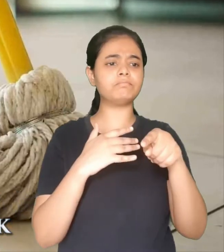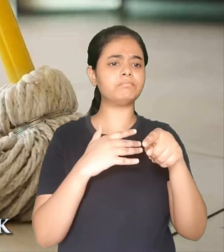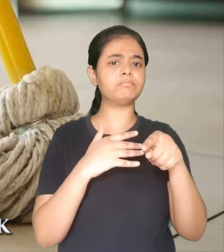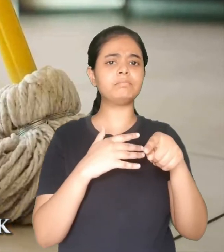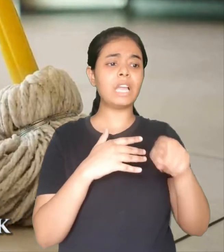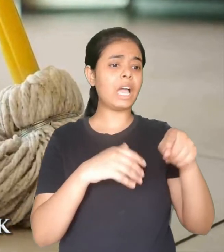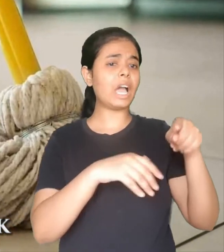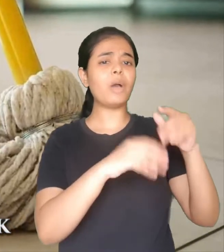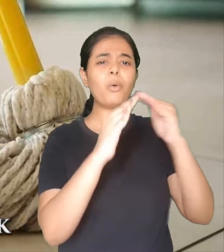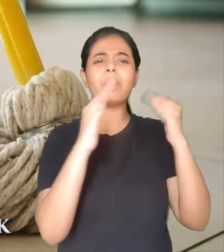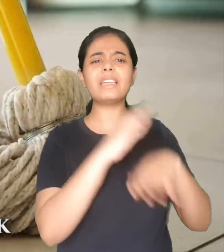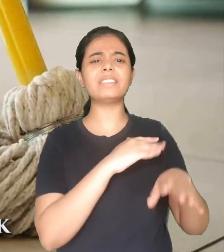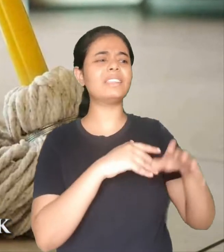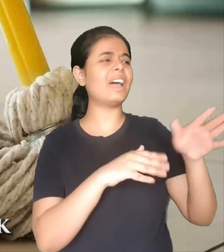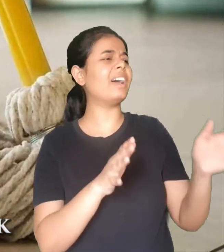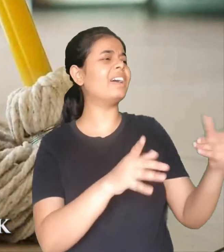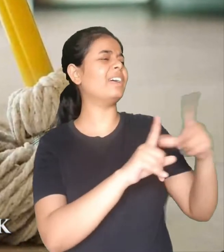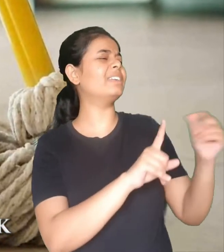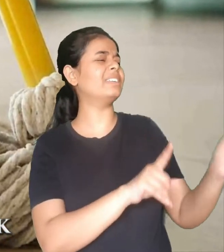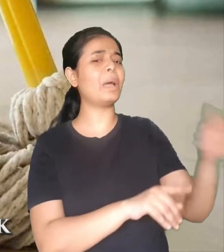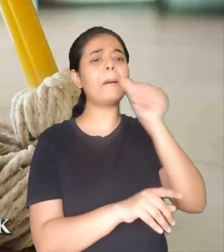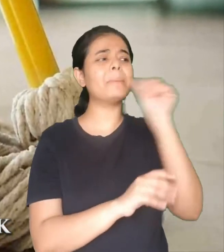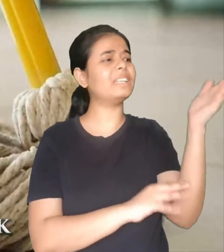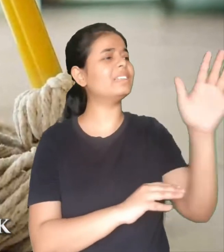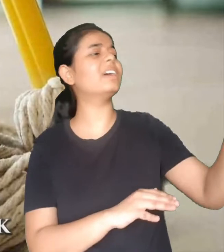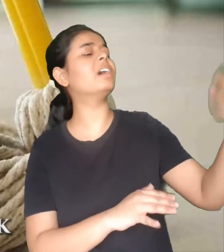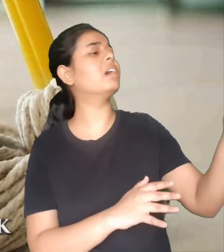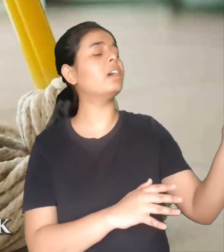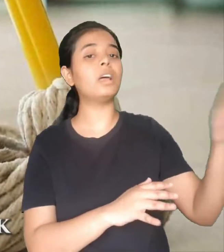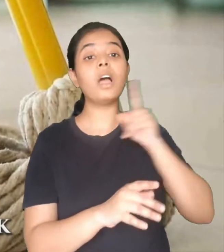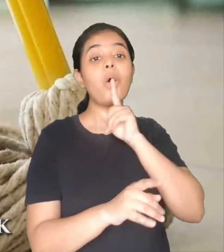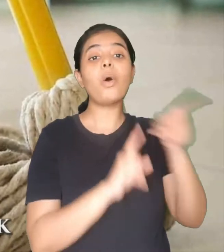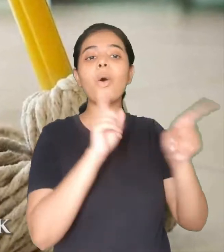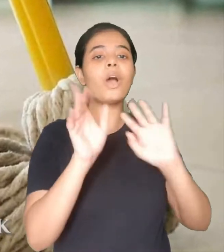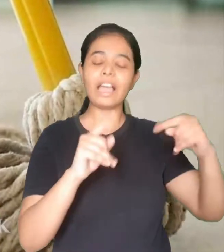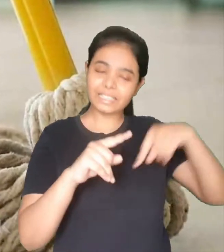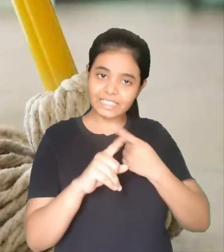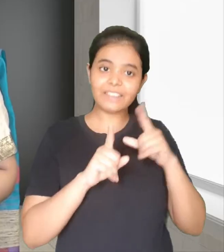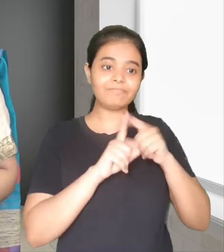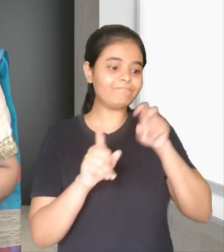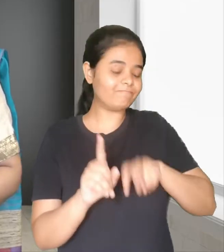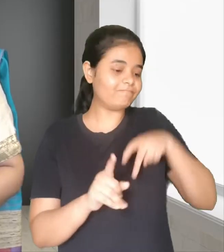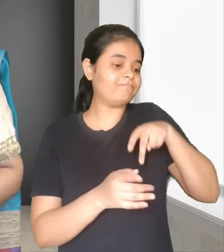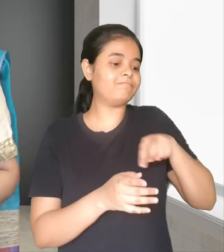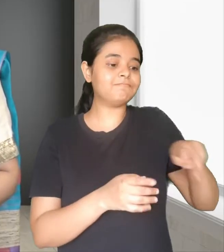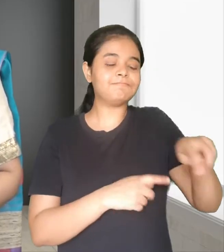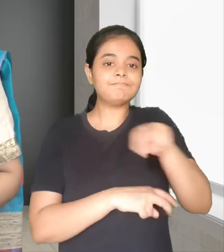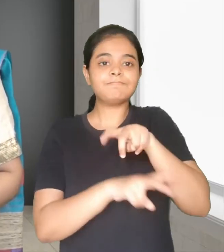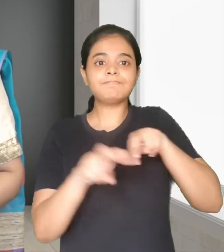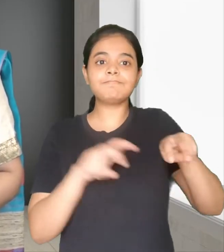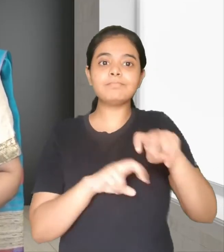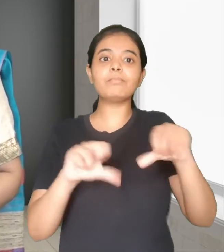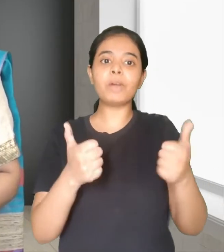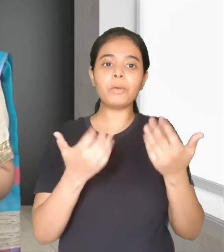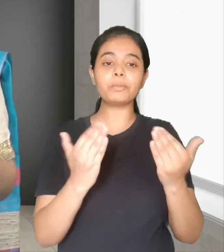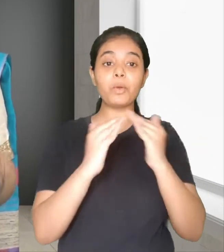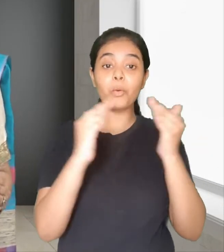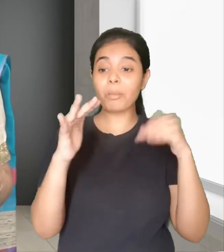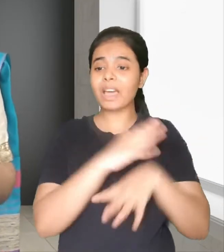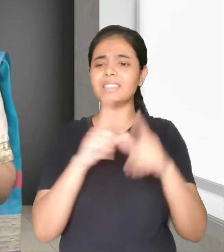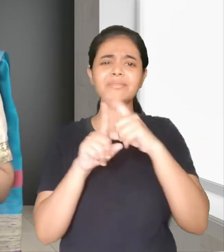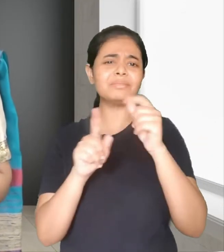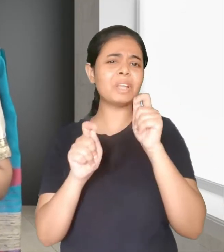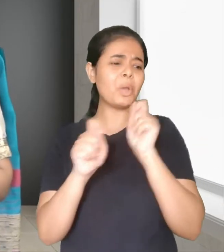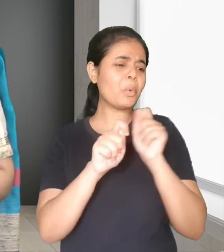Do some part of housework yourself instead of hiring someone else to do it. Every day undertake at least